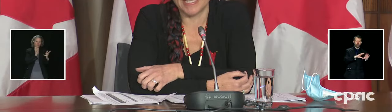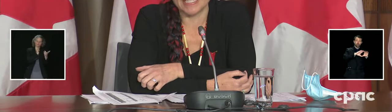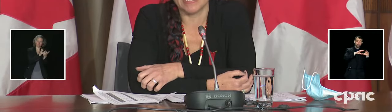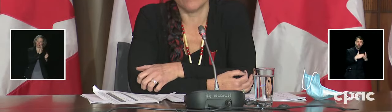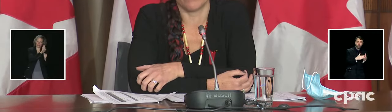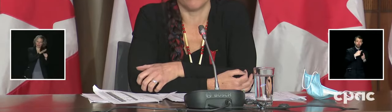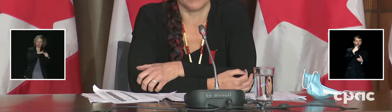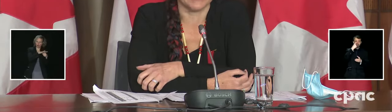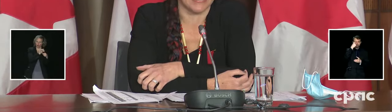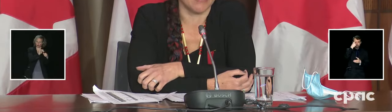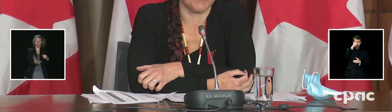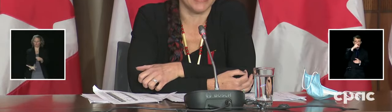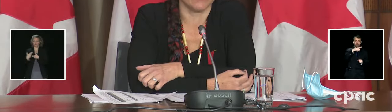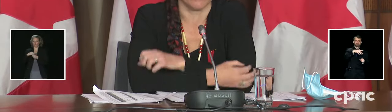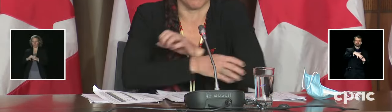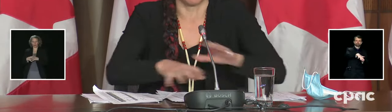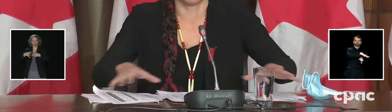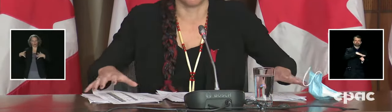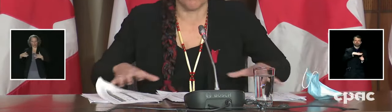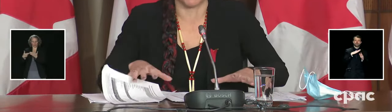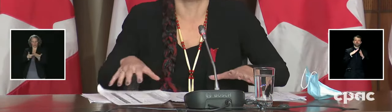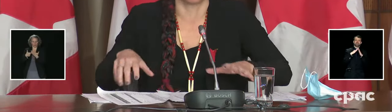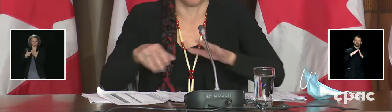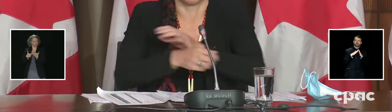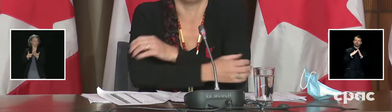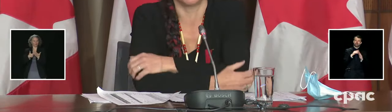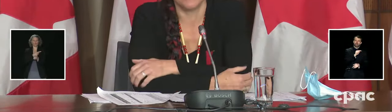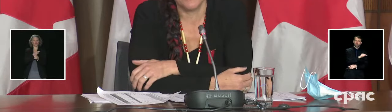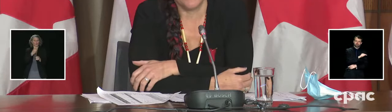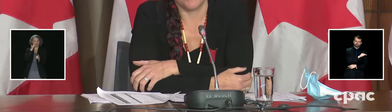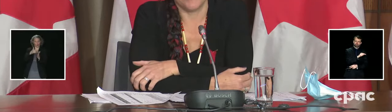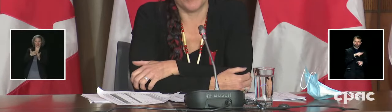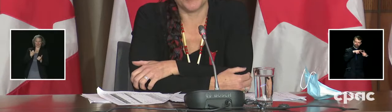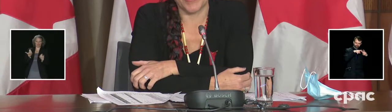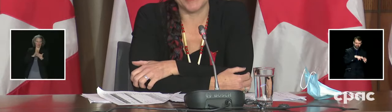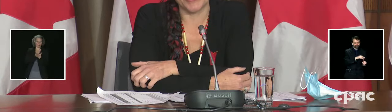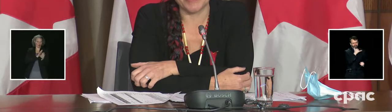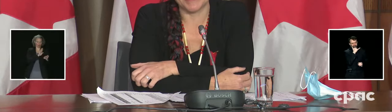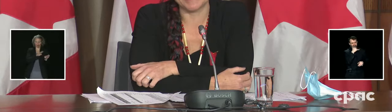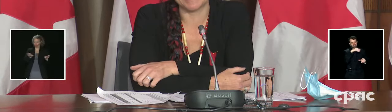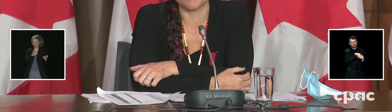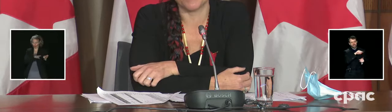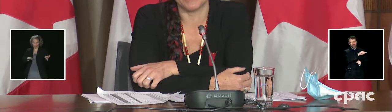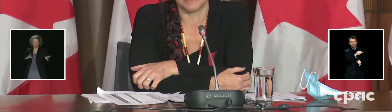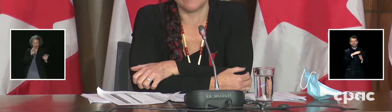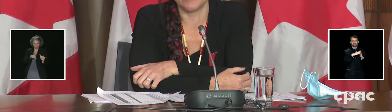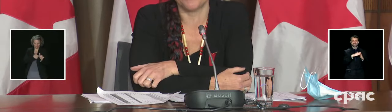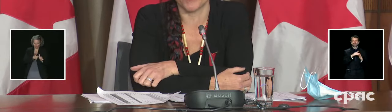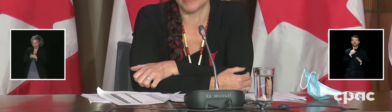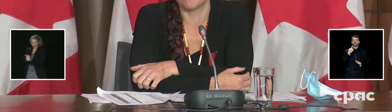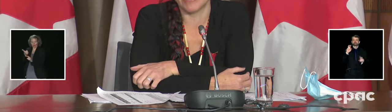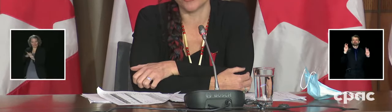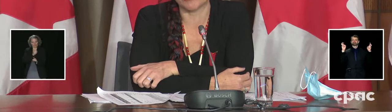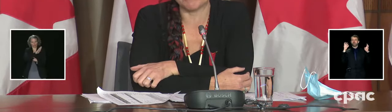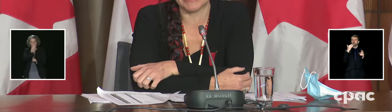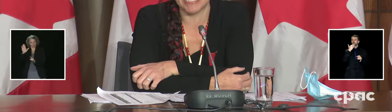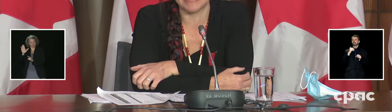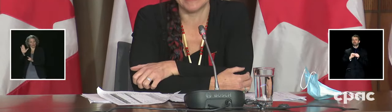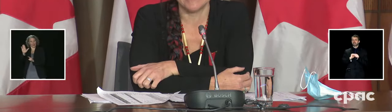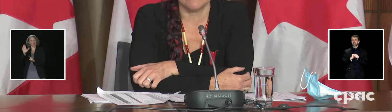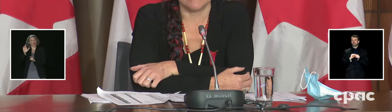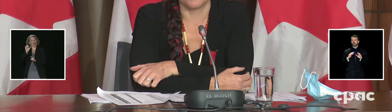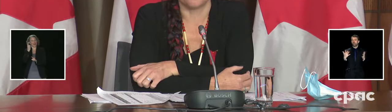documenting what is happening. You can probably see all the papers around me on a regular basis, but we have a national